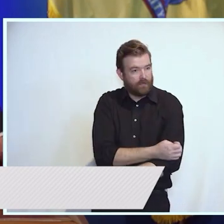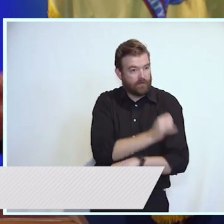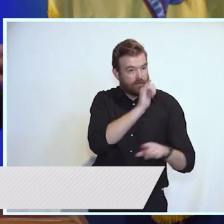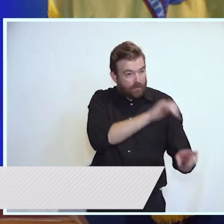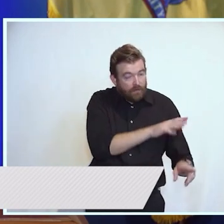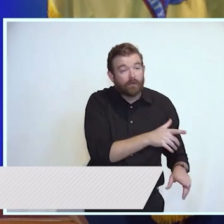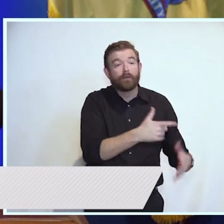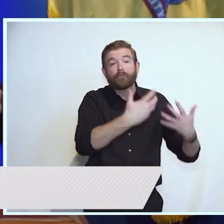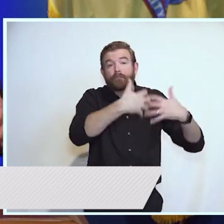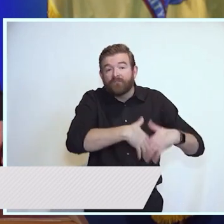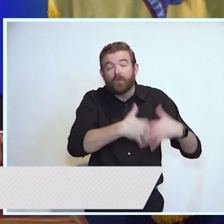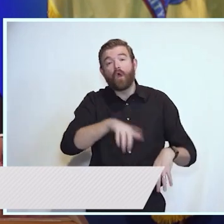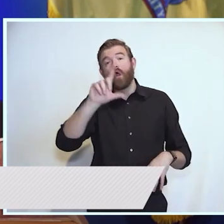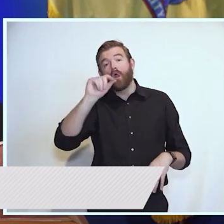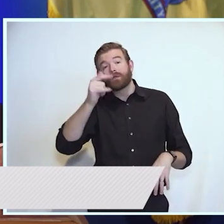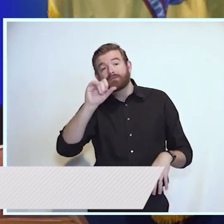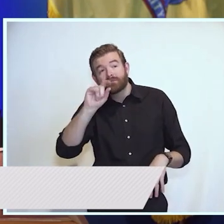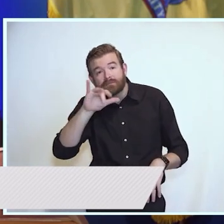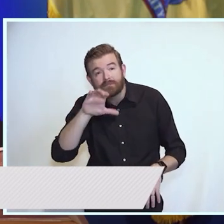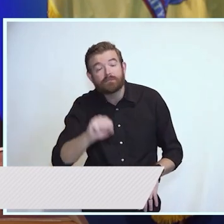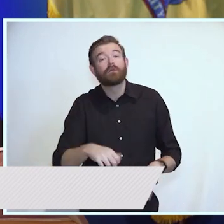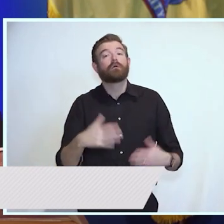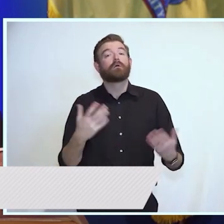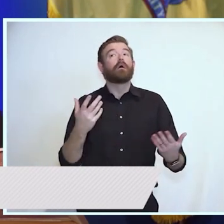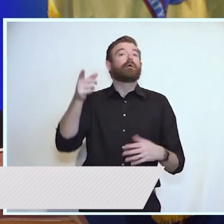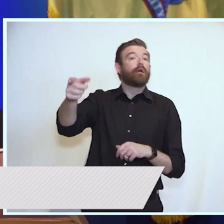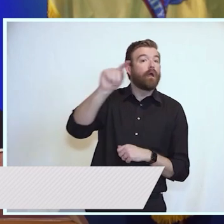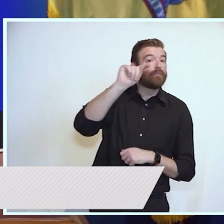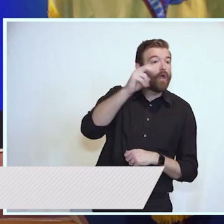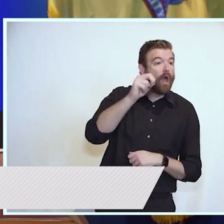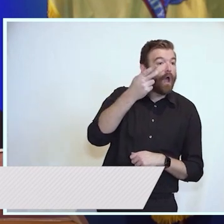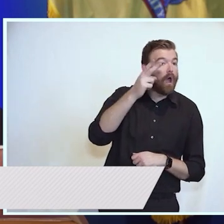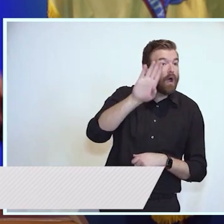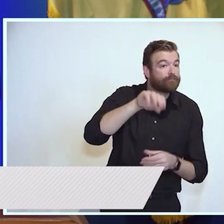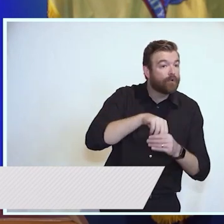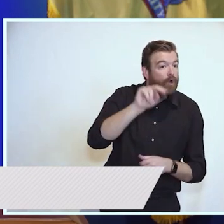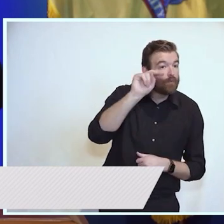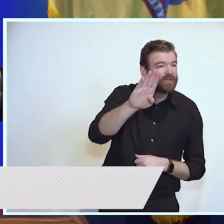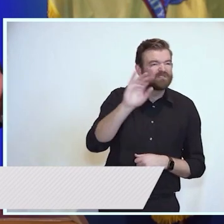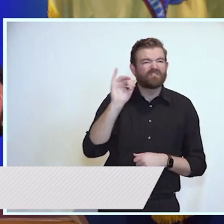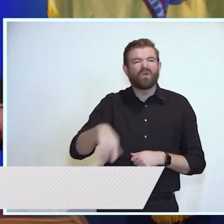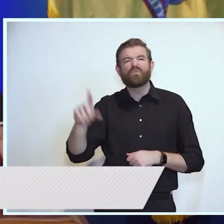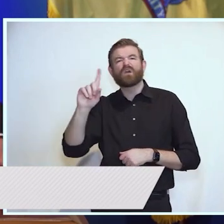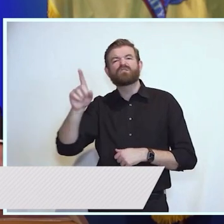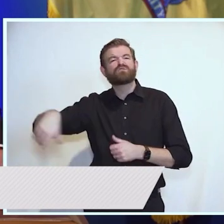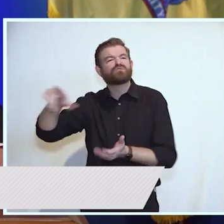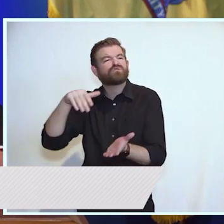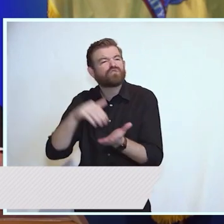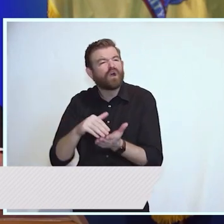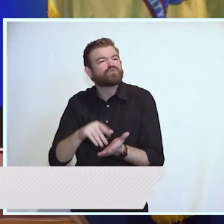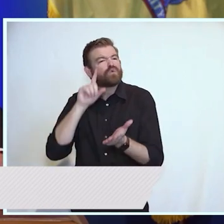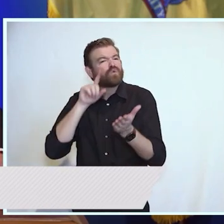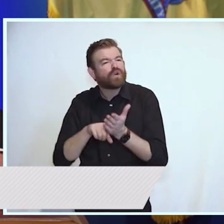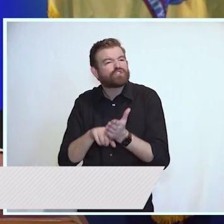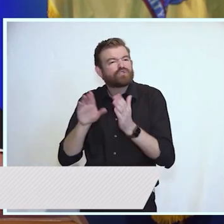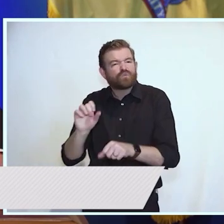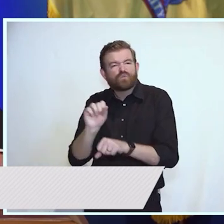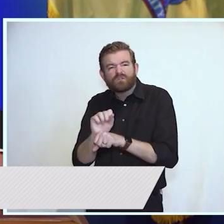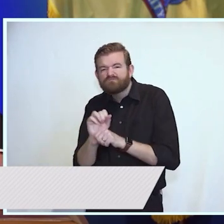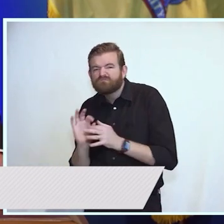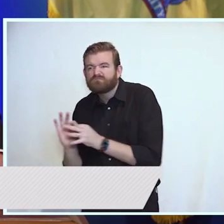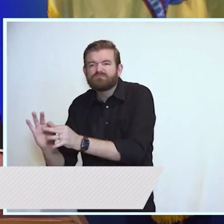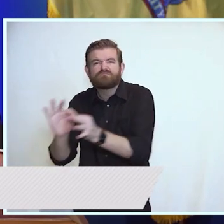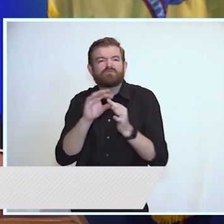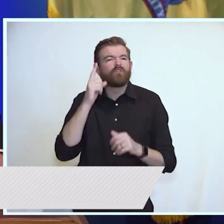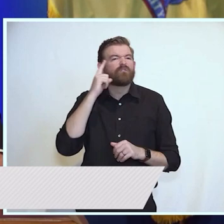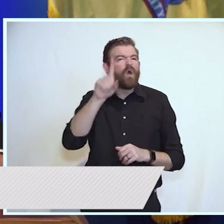will work side by side on the next generation of life-saving treatments. Many jobs await in the cannabis industry ready to take off.